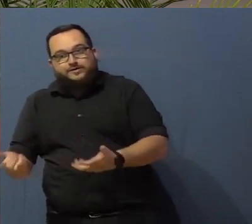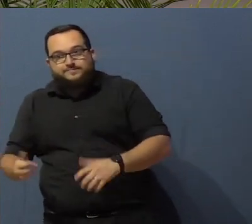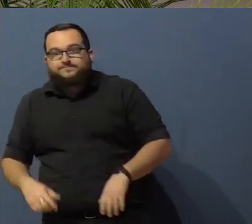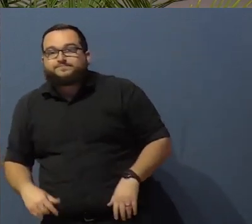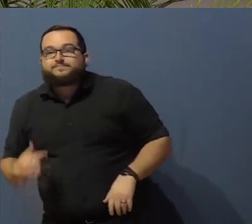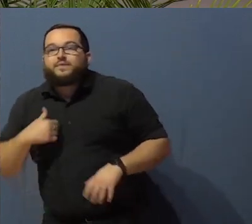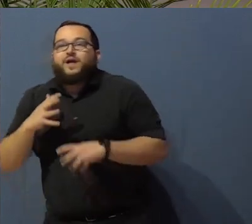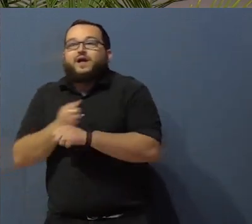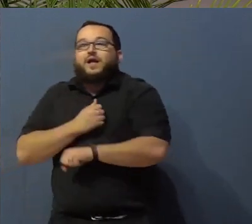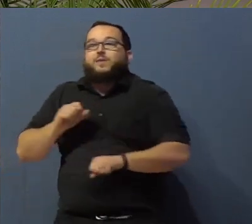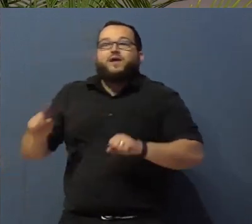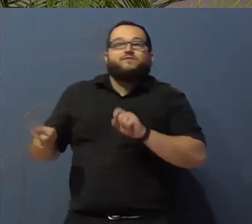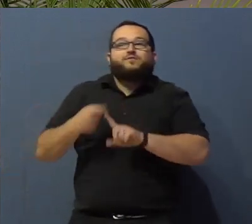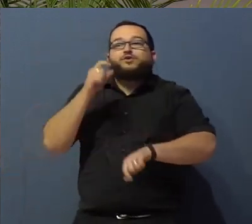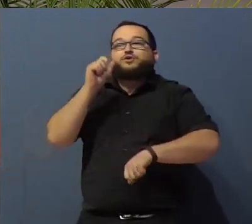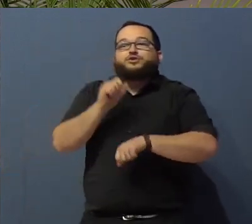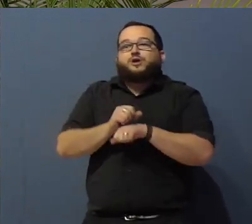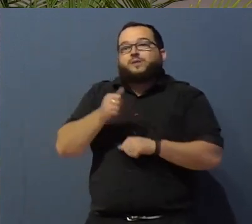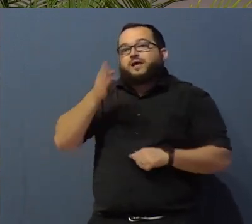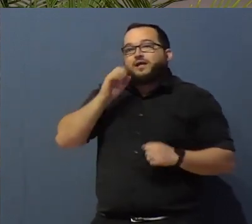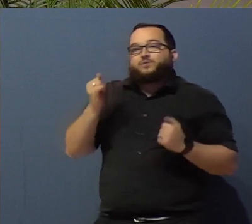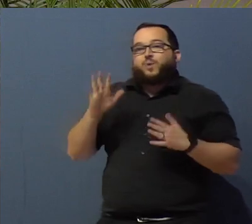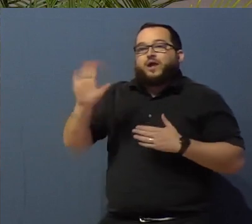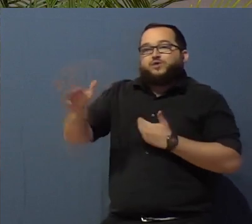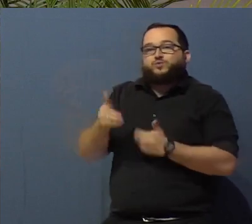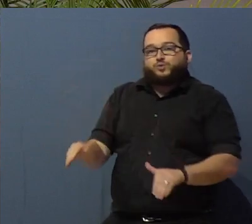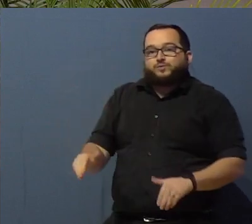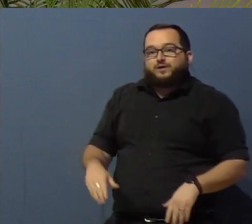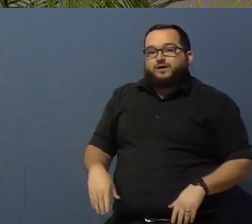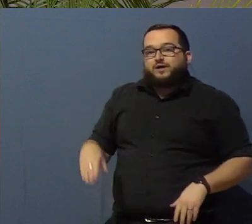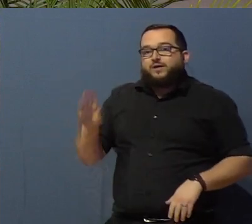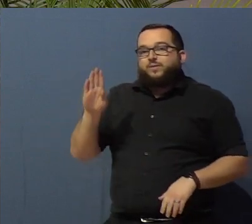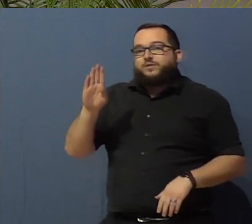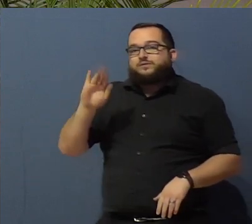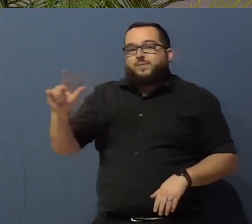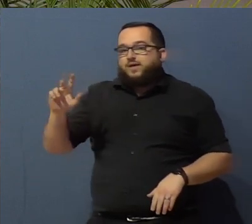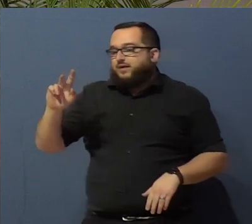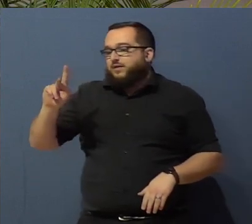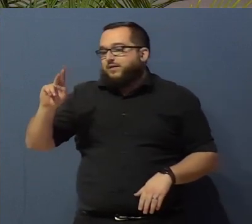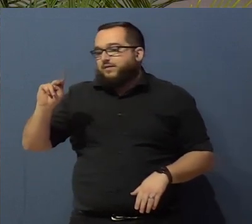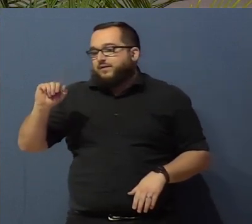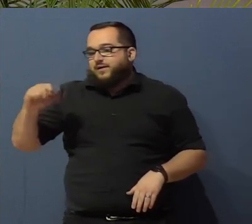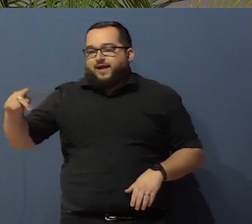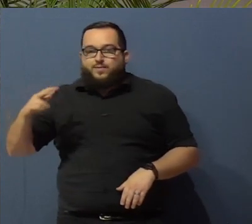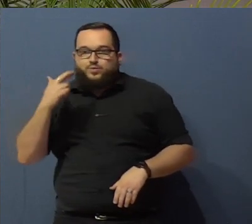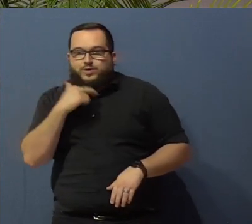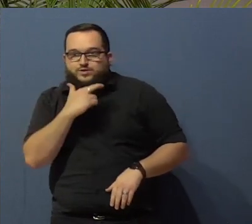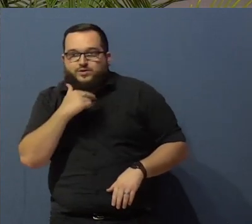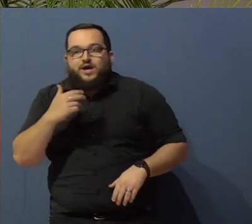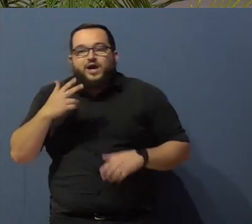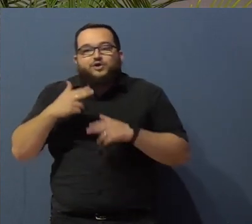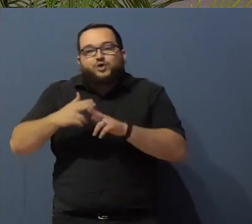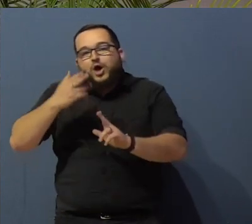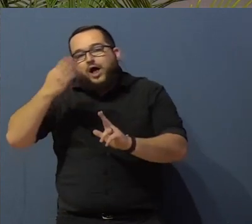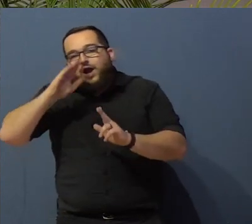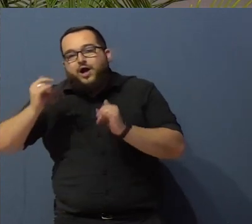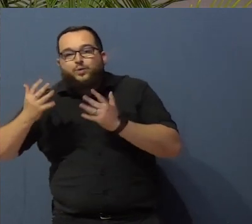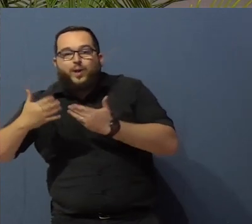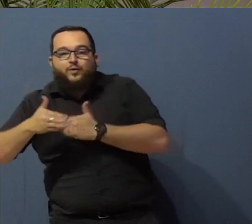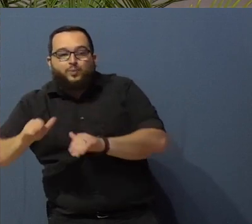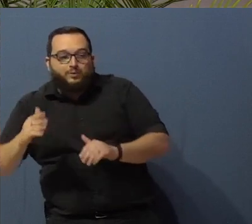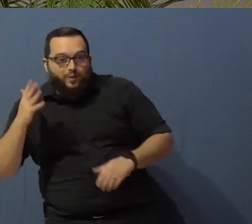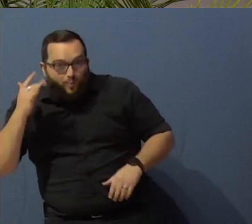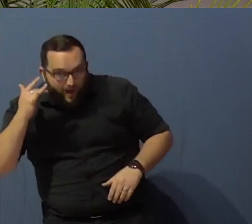my first job in God's waiting room, it was Bill Knapp's Restaurant. And the reason it was called God's Waiting Room